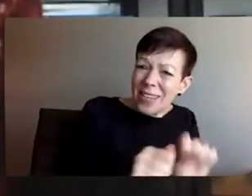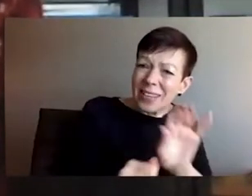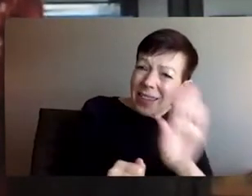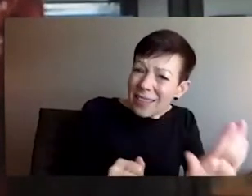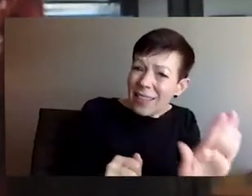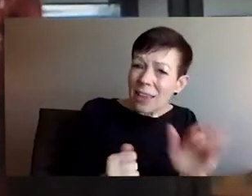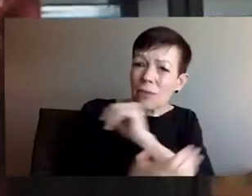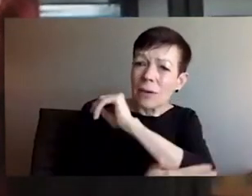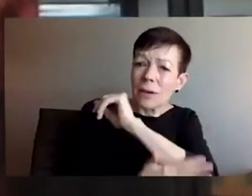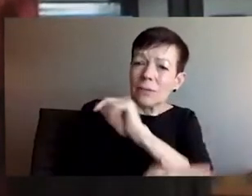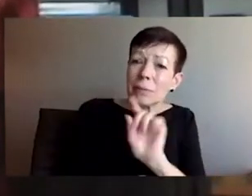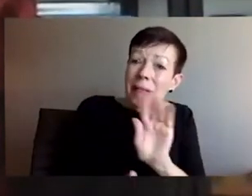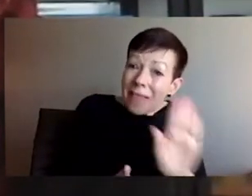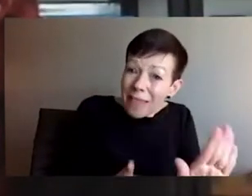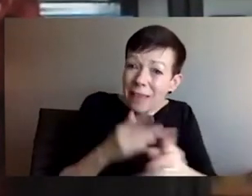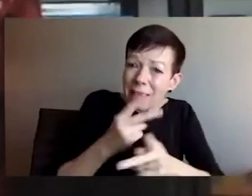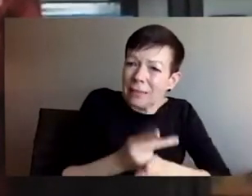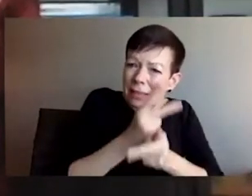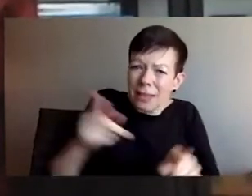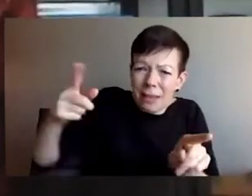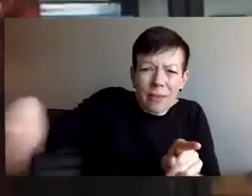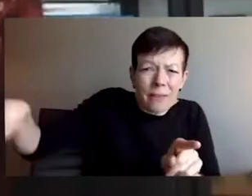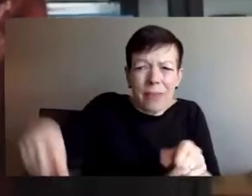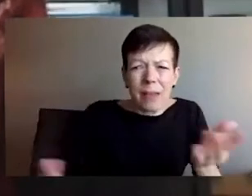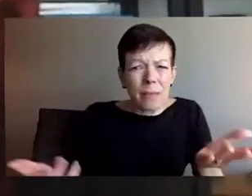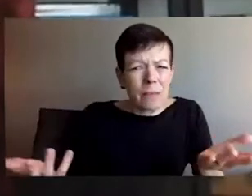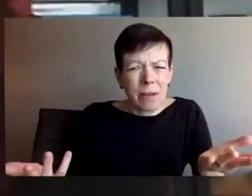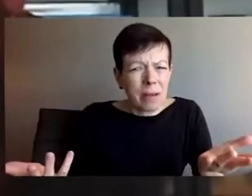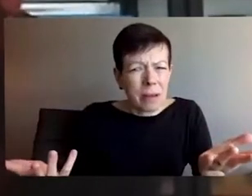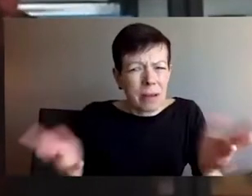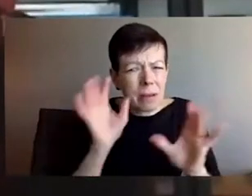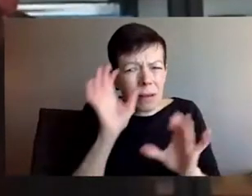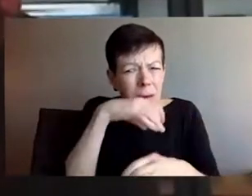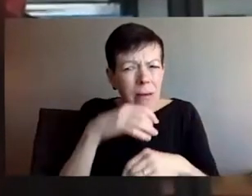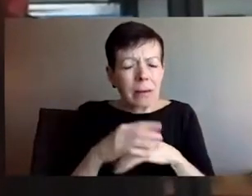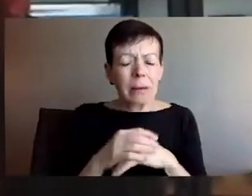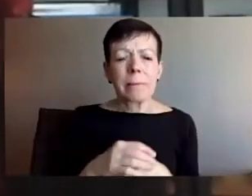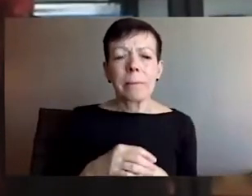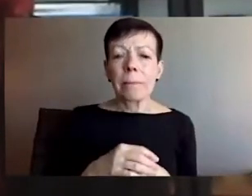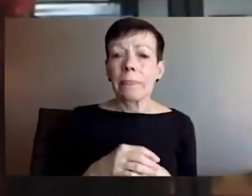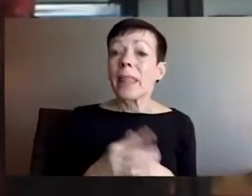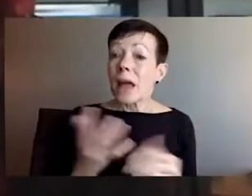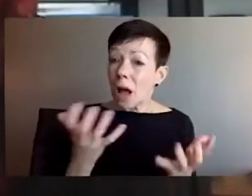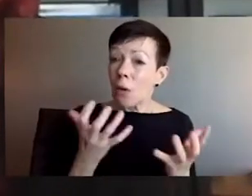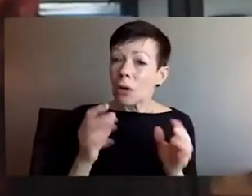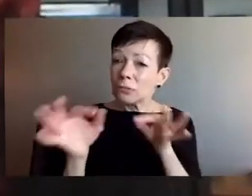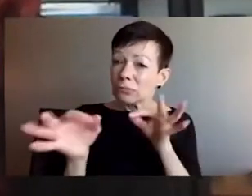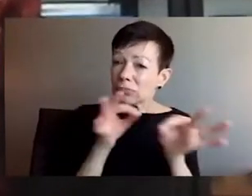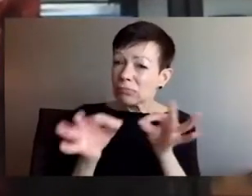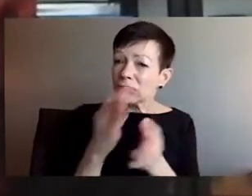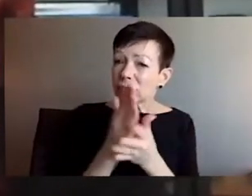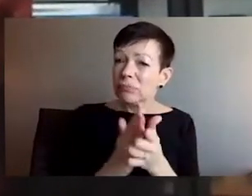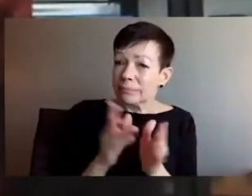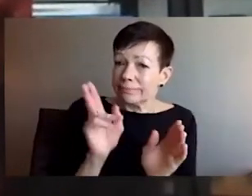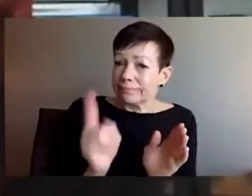their government. Ukraine and Ukrainians are providing medical aid to those